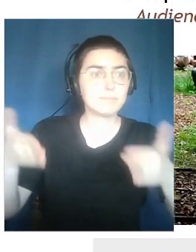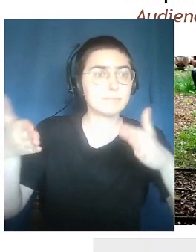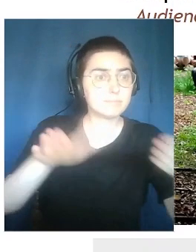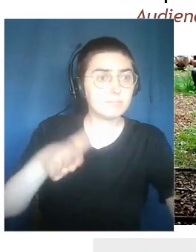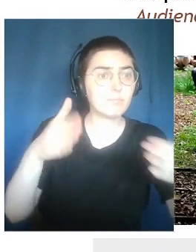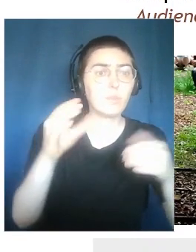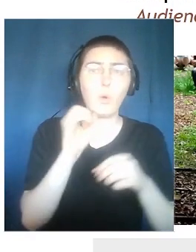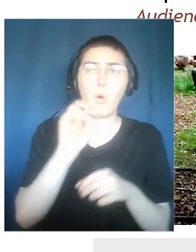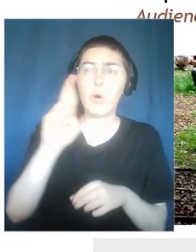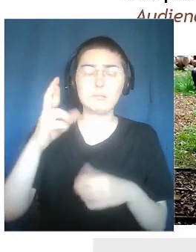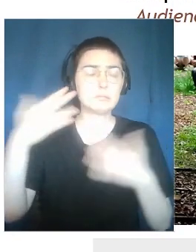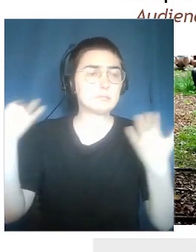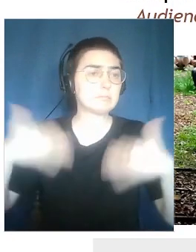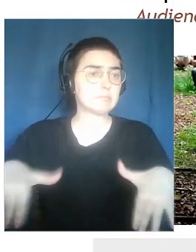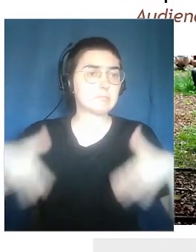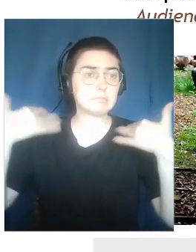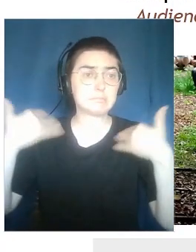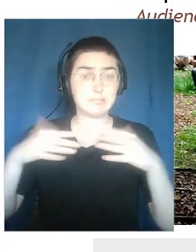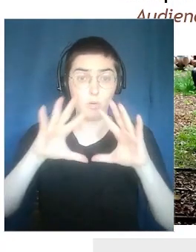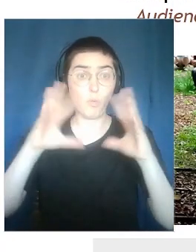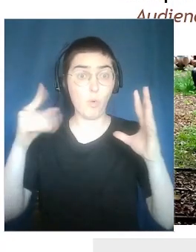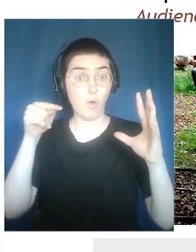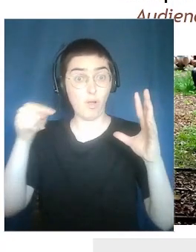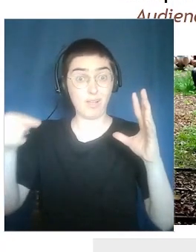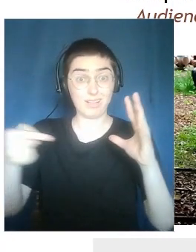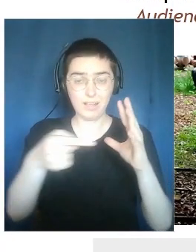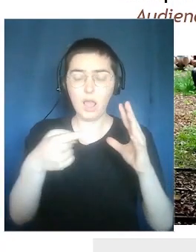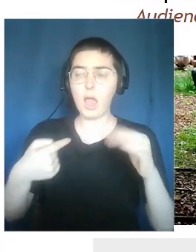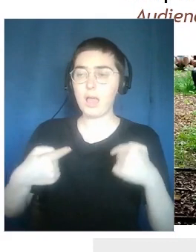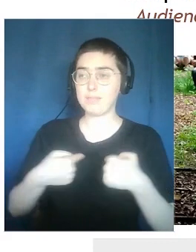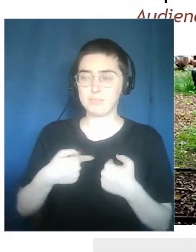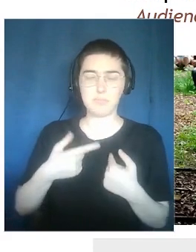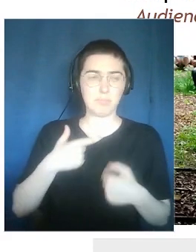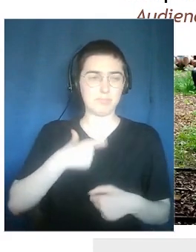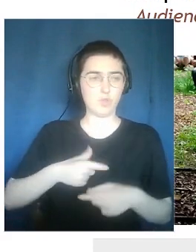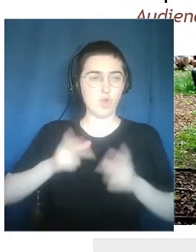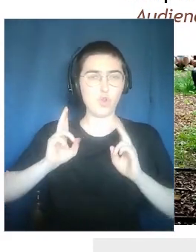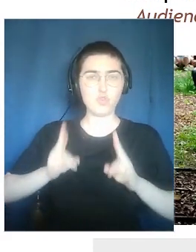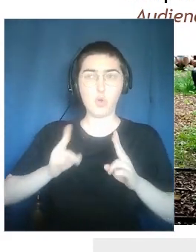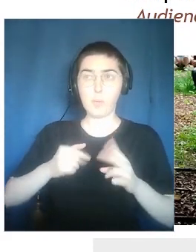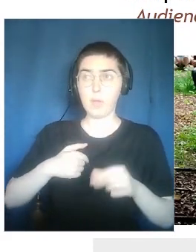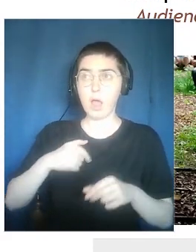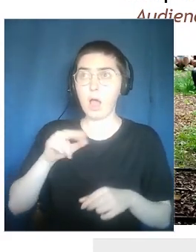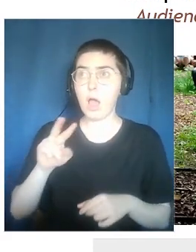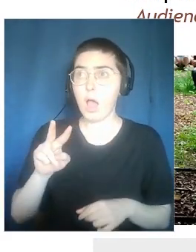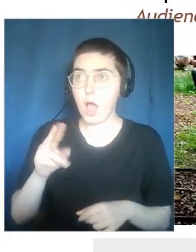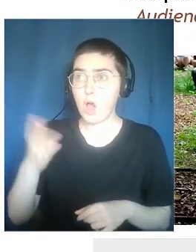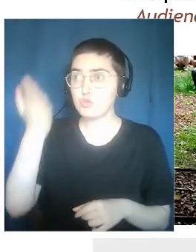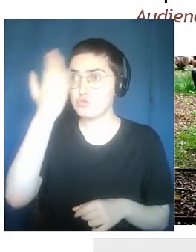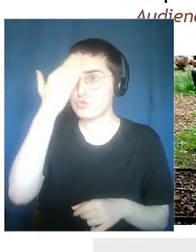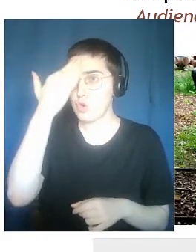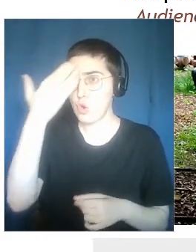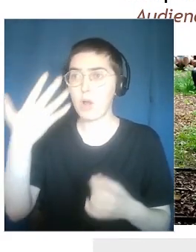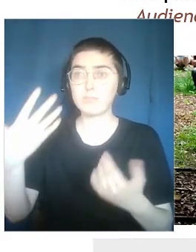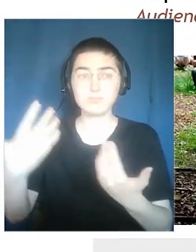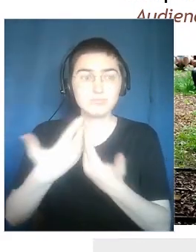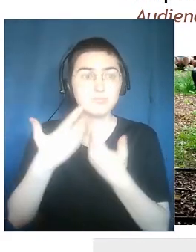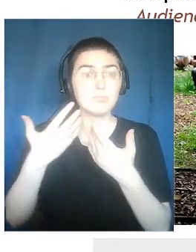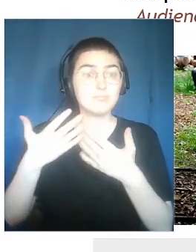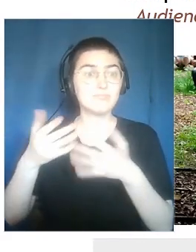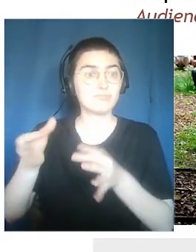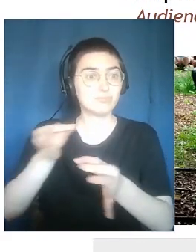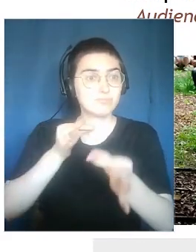experience with them something actively involving